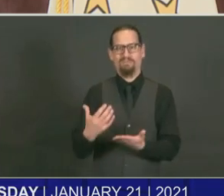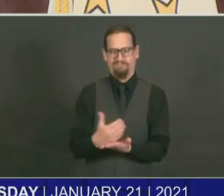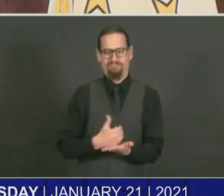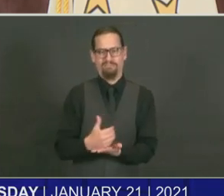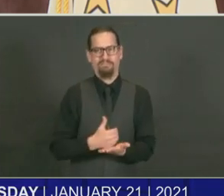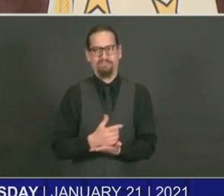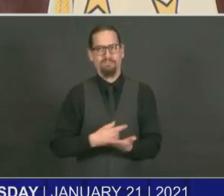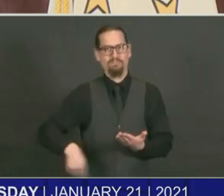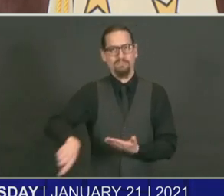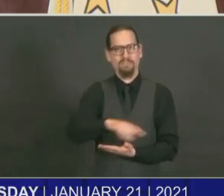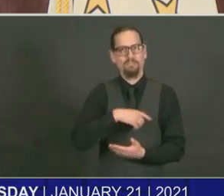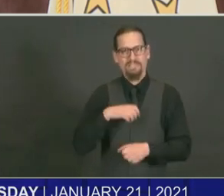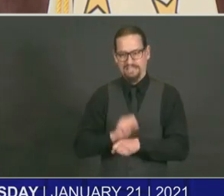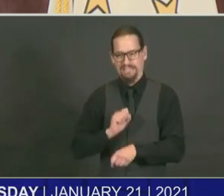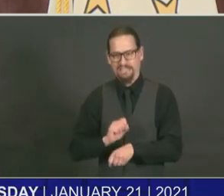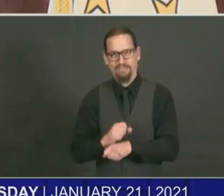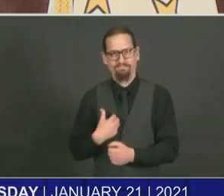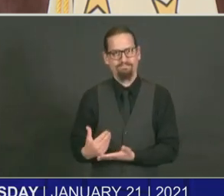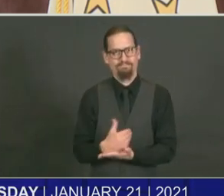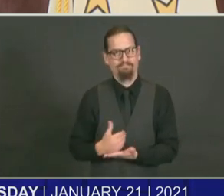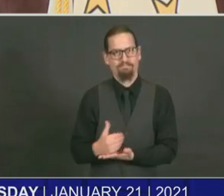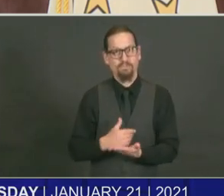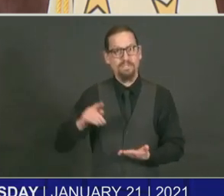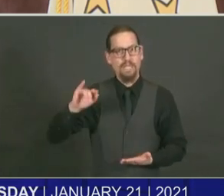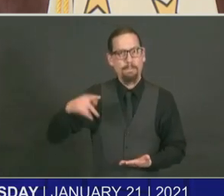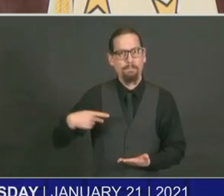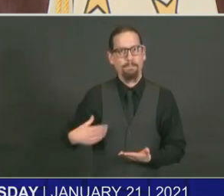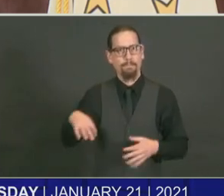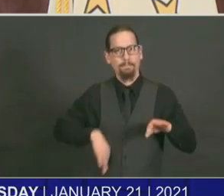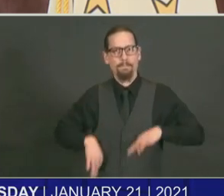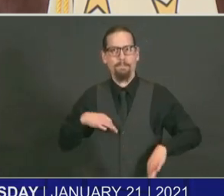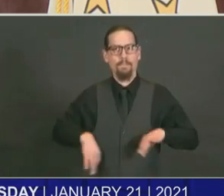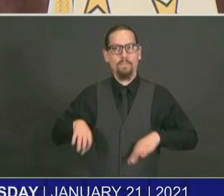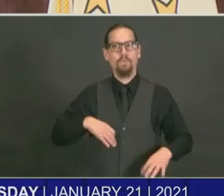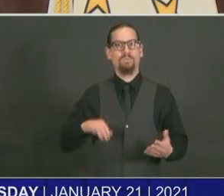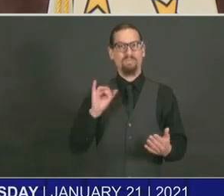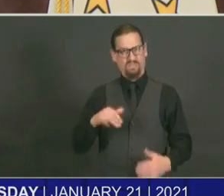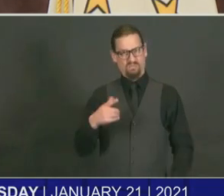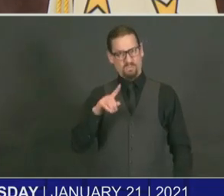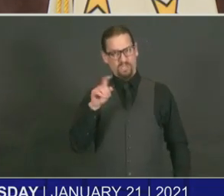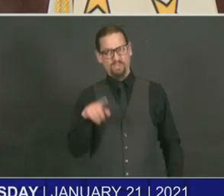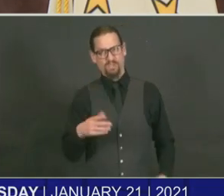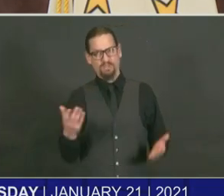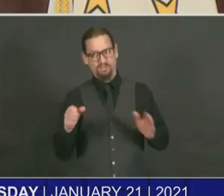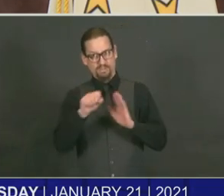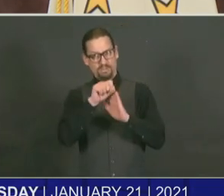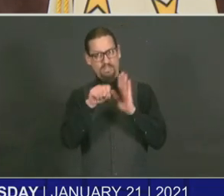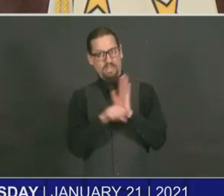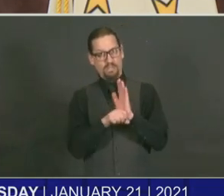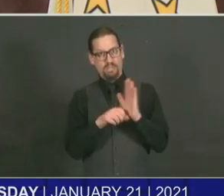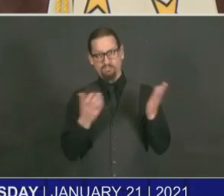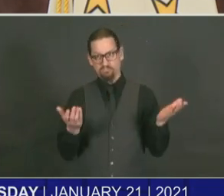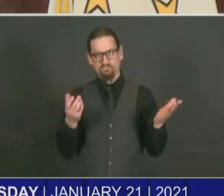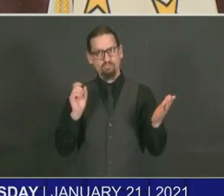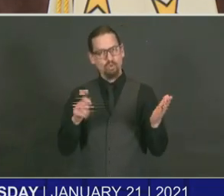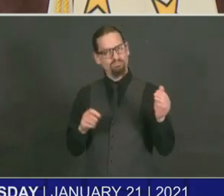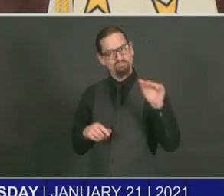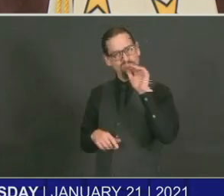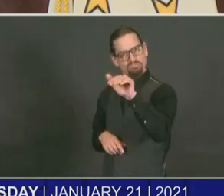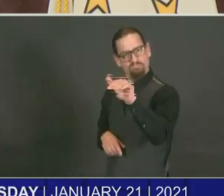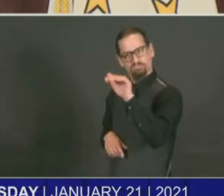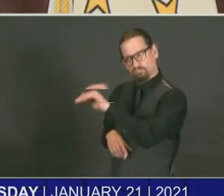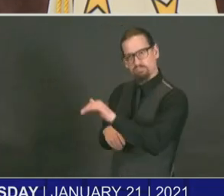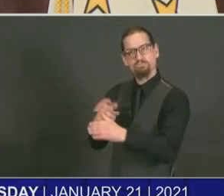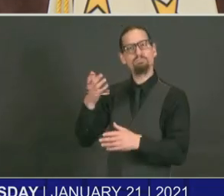Here's the question. At this moment, the state of Rhode Island is asking casino employees to work in unsafe, unsanitary conditions without health care insurance.